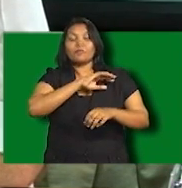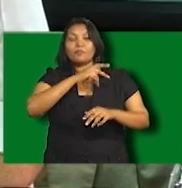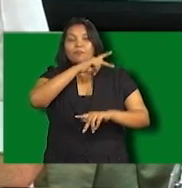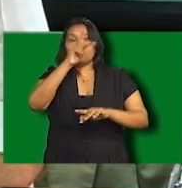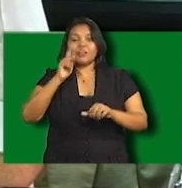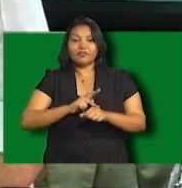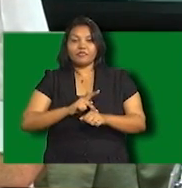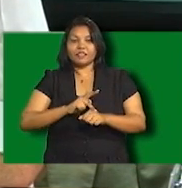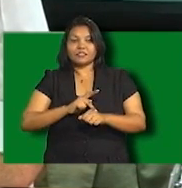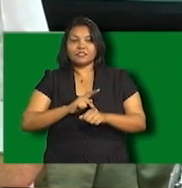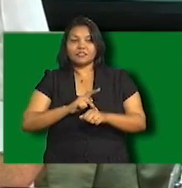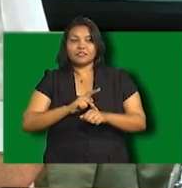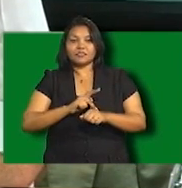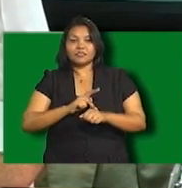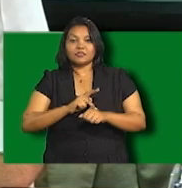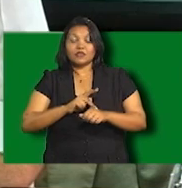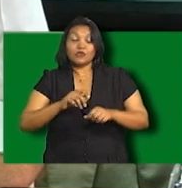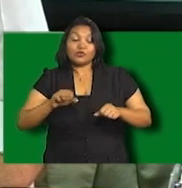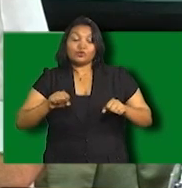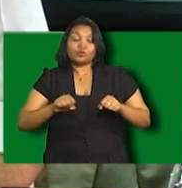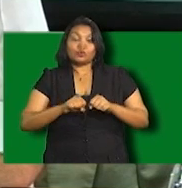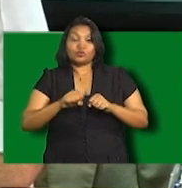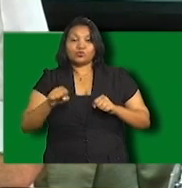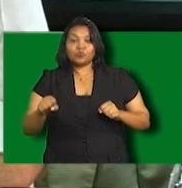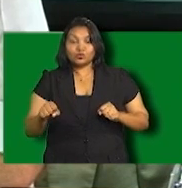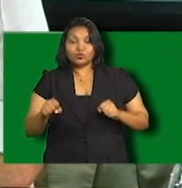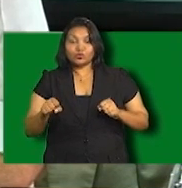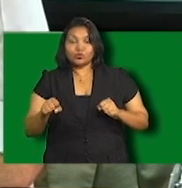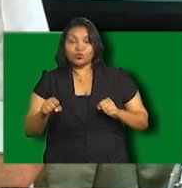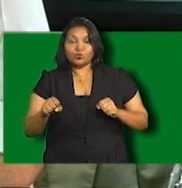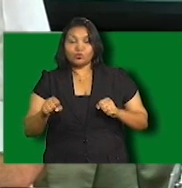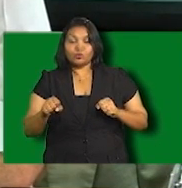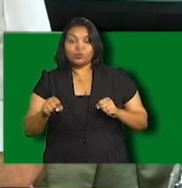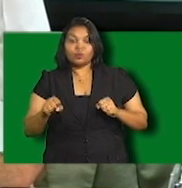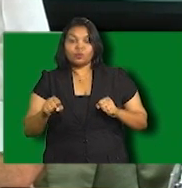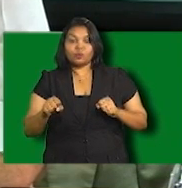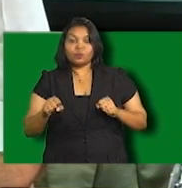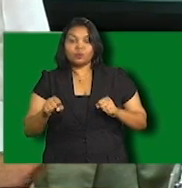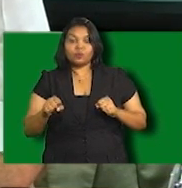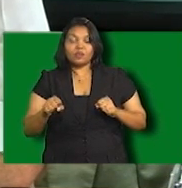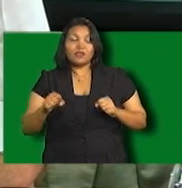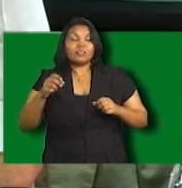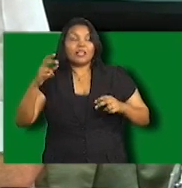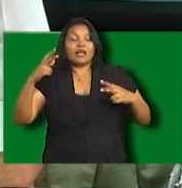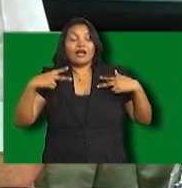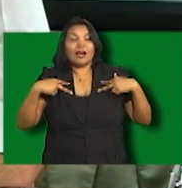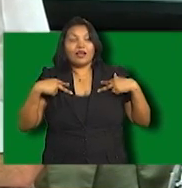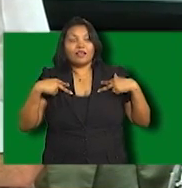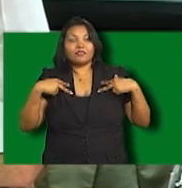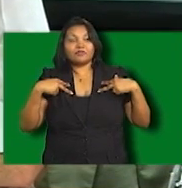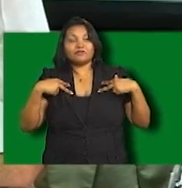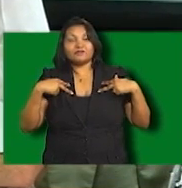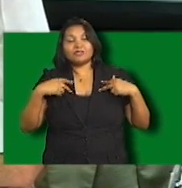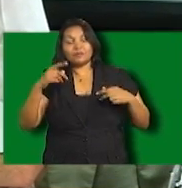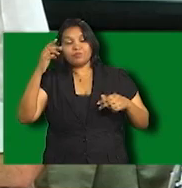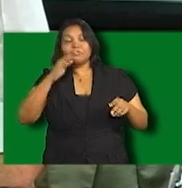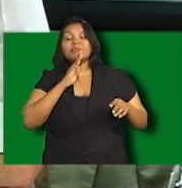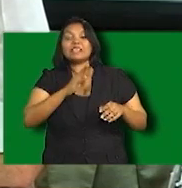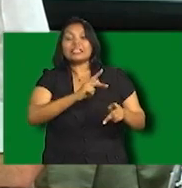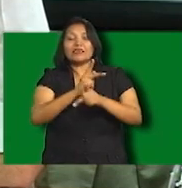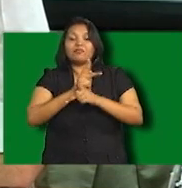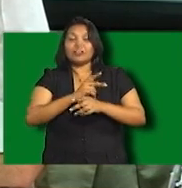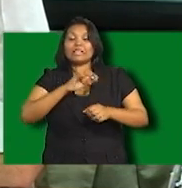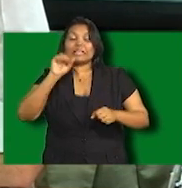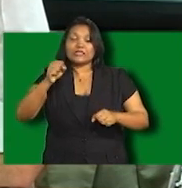are funny beasts. I would be very, very loath to ever say you can